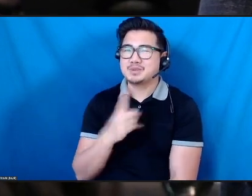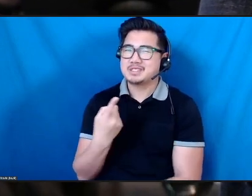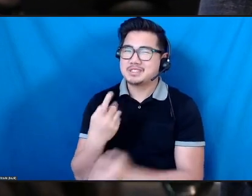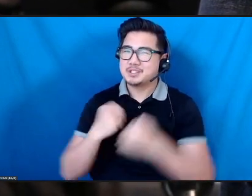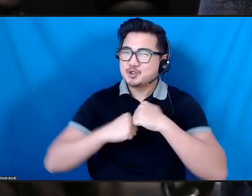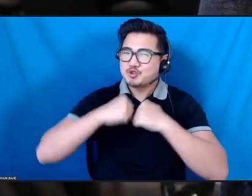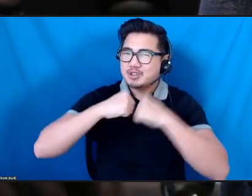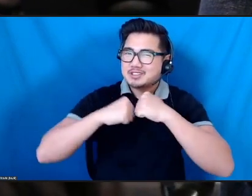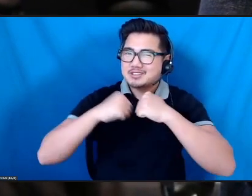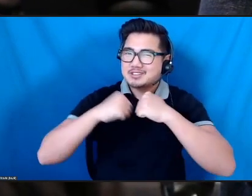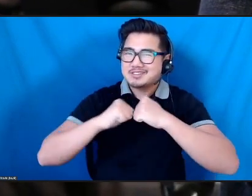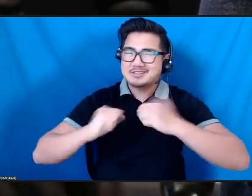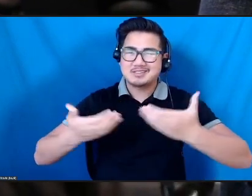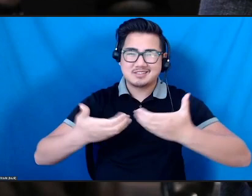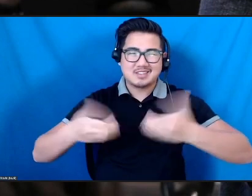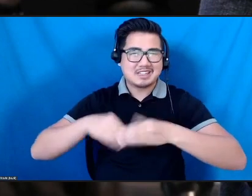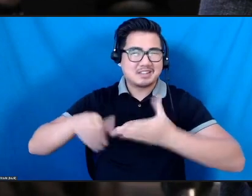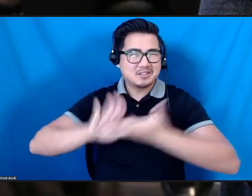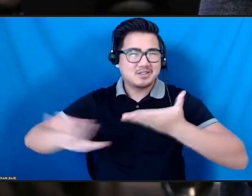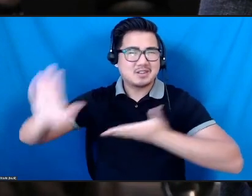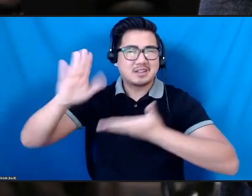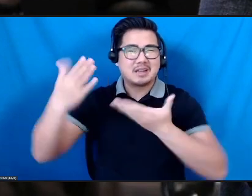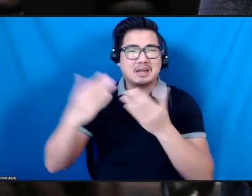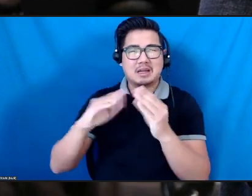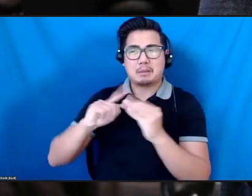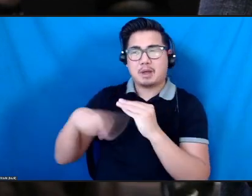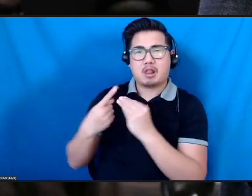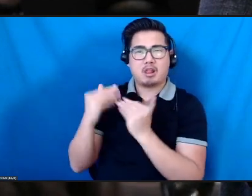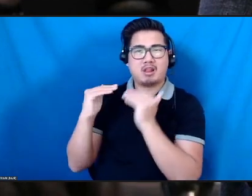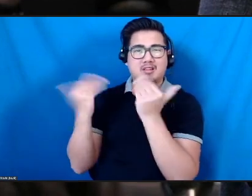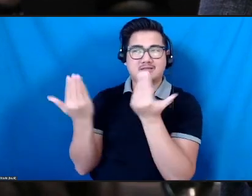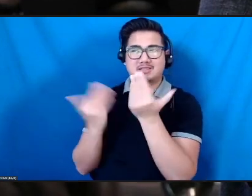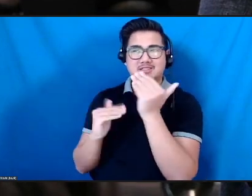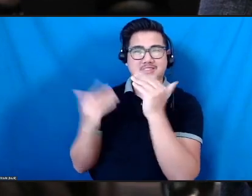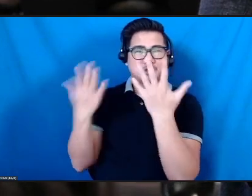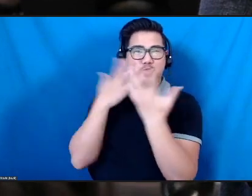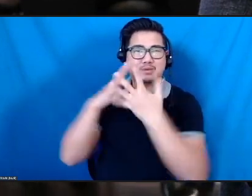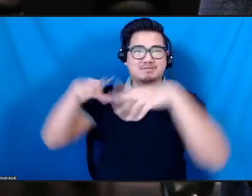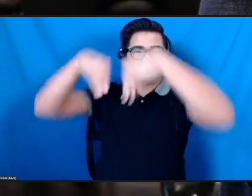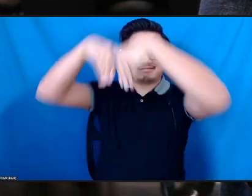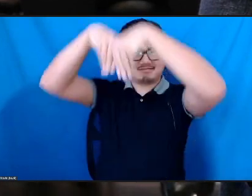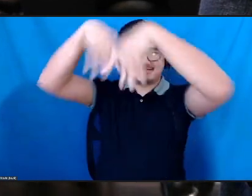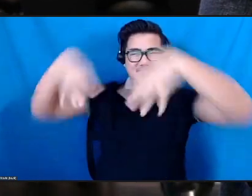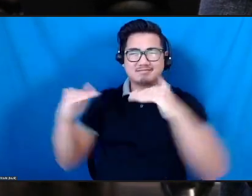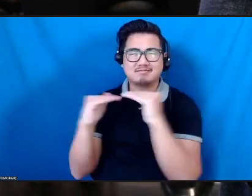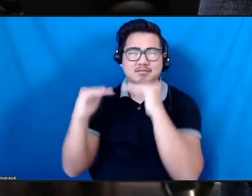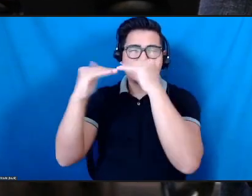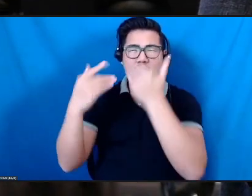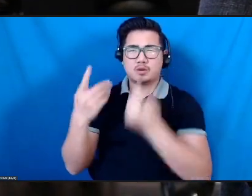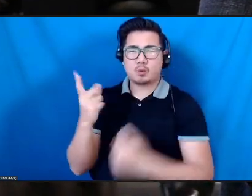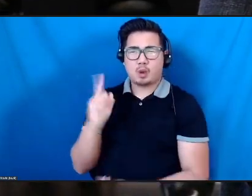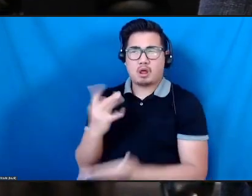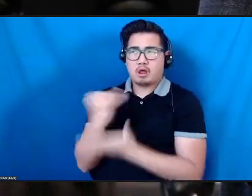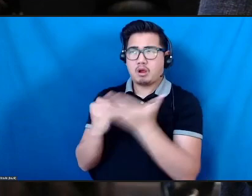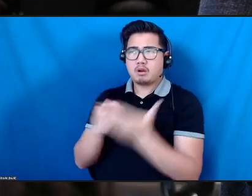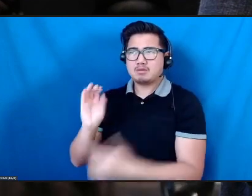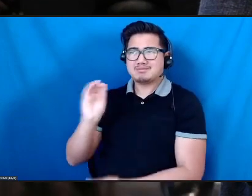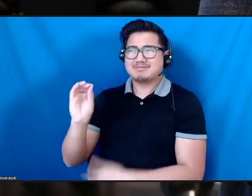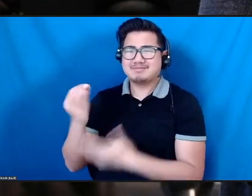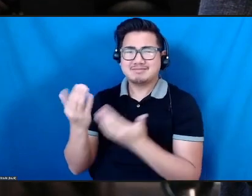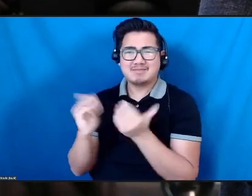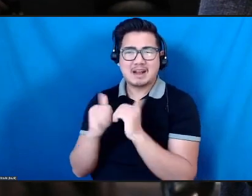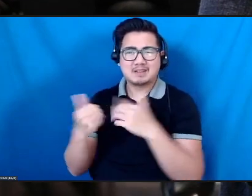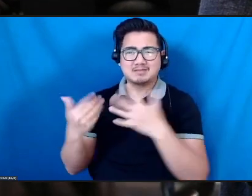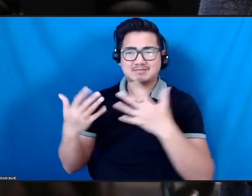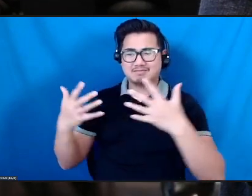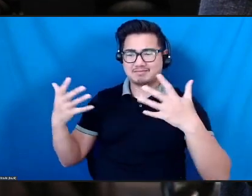around the hierarchy of where the arts fit in? And how, by doing that, by that disruption, we are able